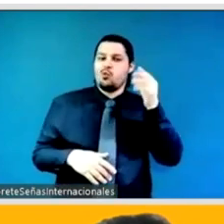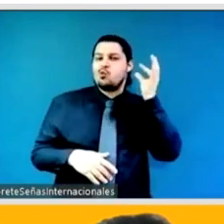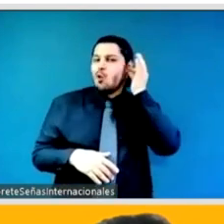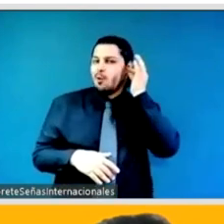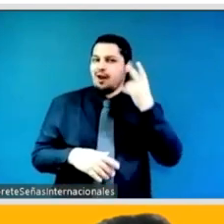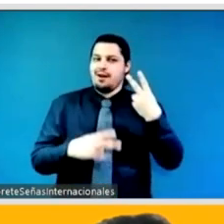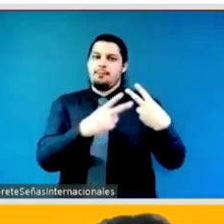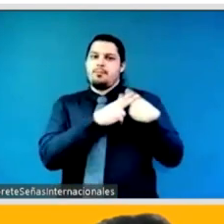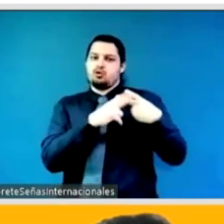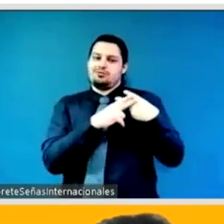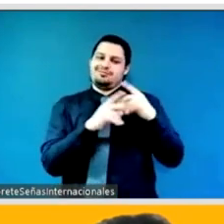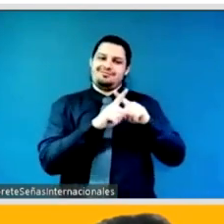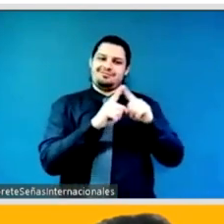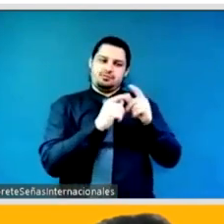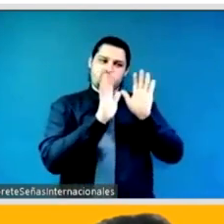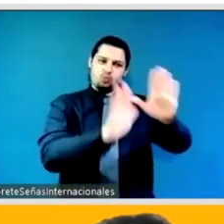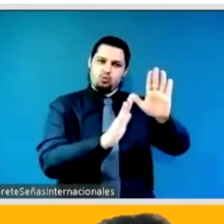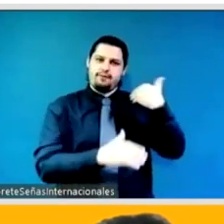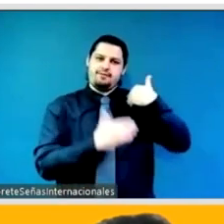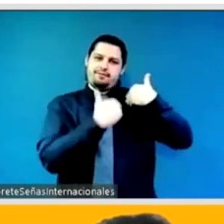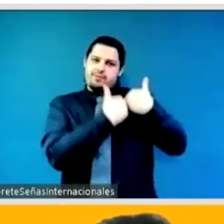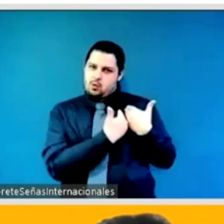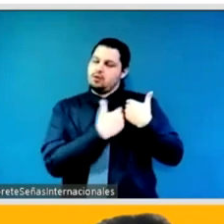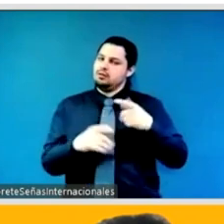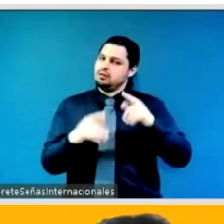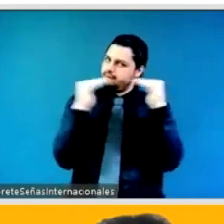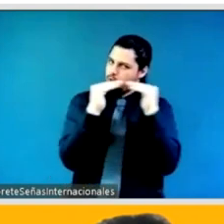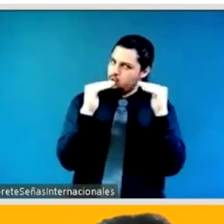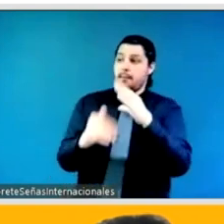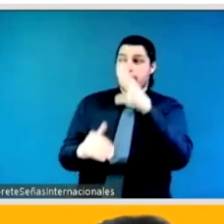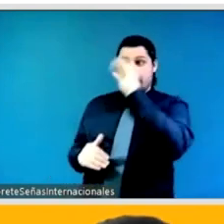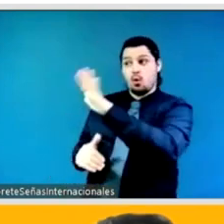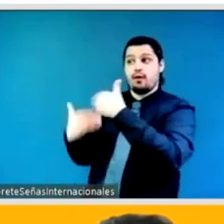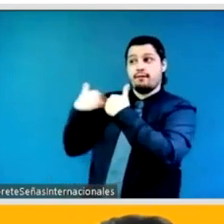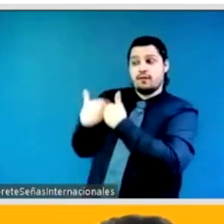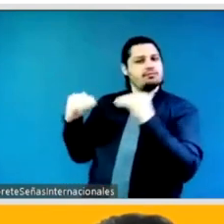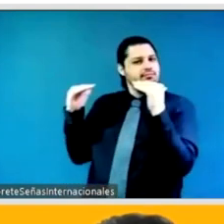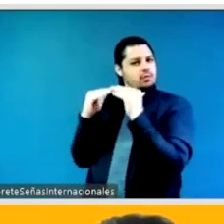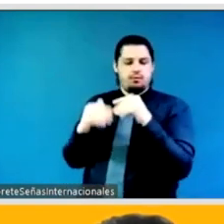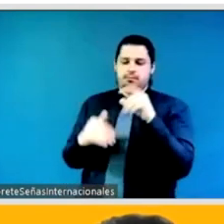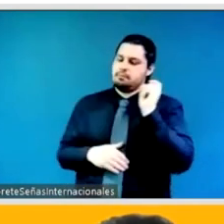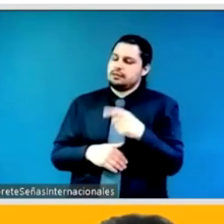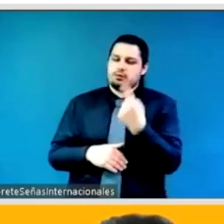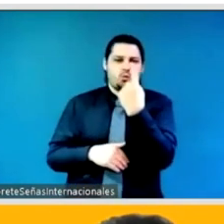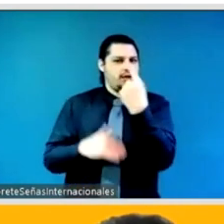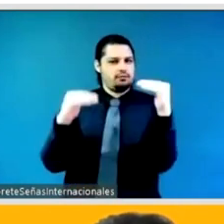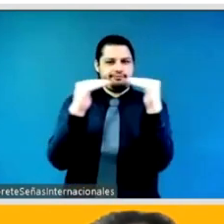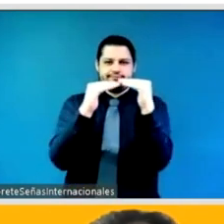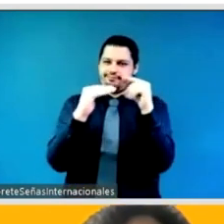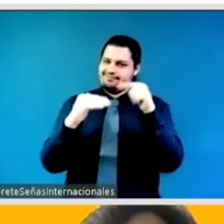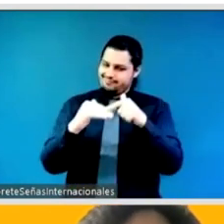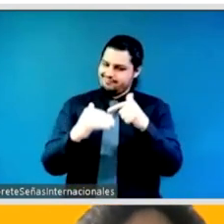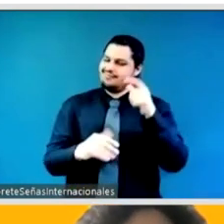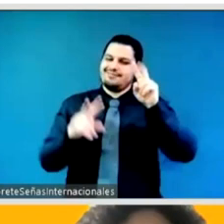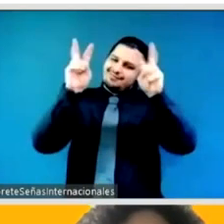equality in the organization so build capacity for gender equality and develop gender mainstreaming mechanisms we are